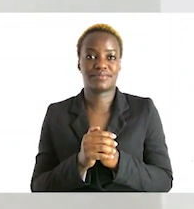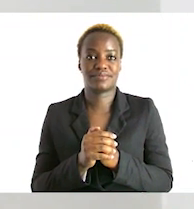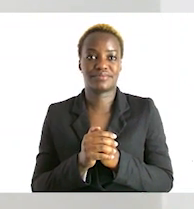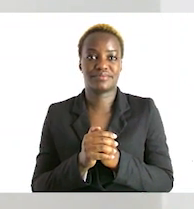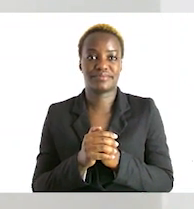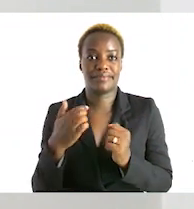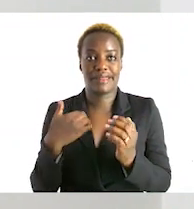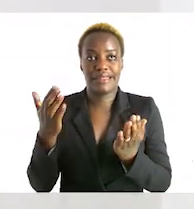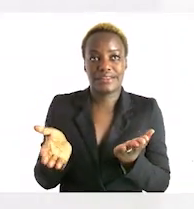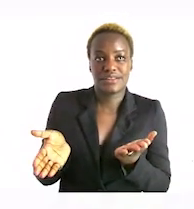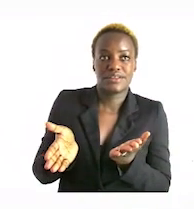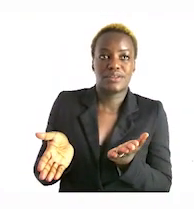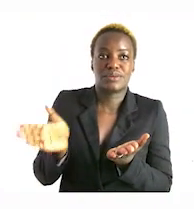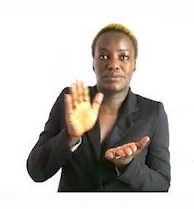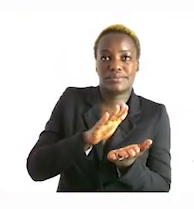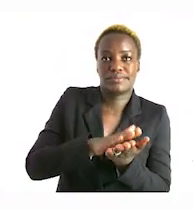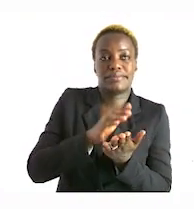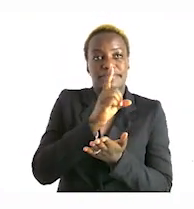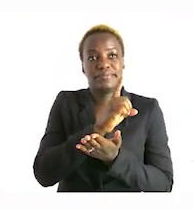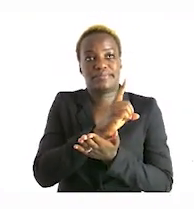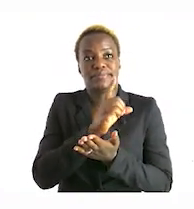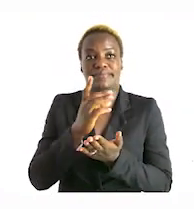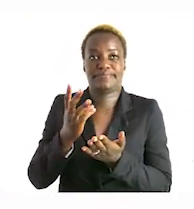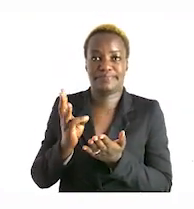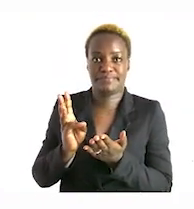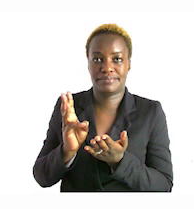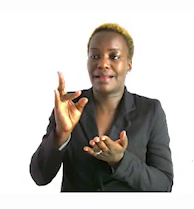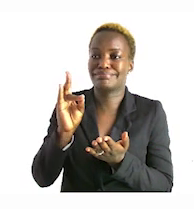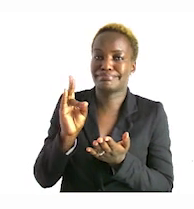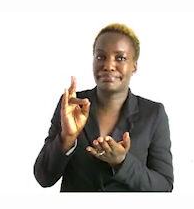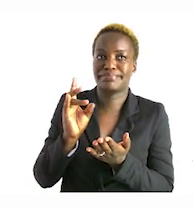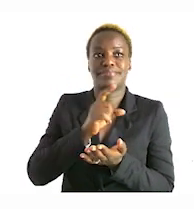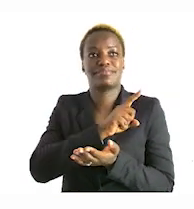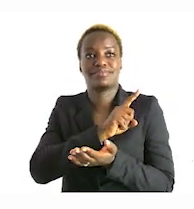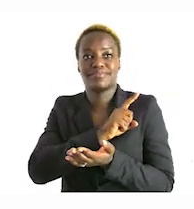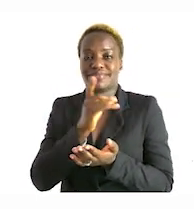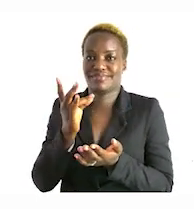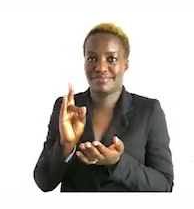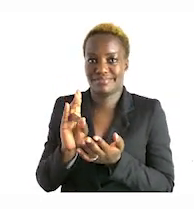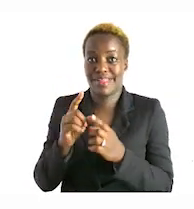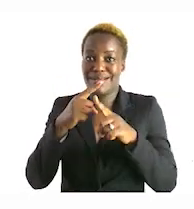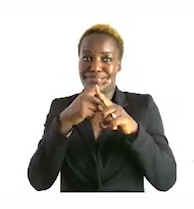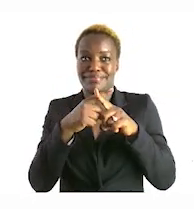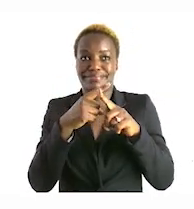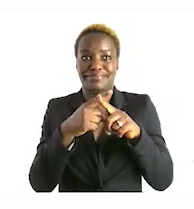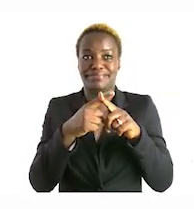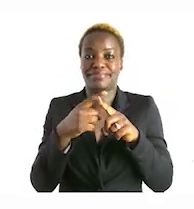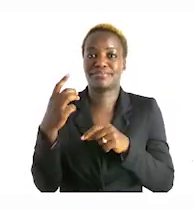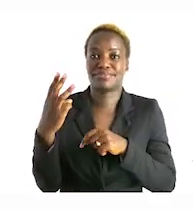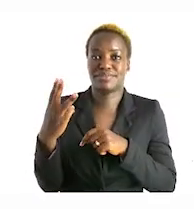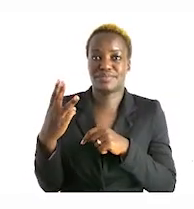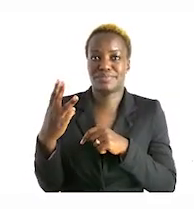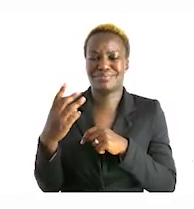for you to turn to page 17 we are going to look at the multiplication of three all right but what is